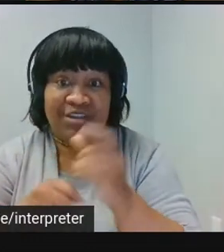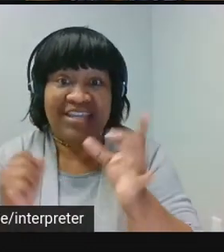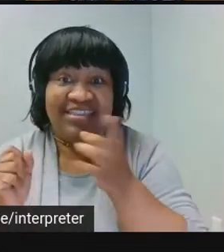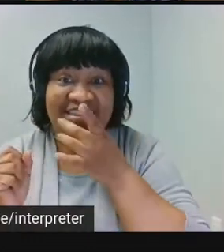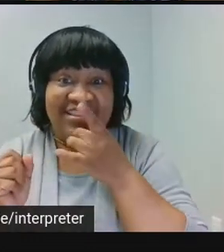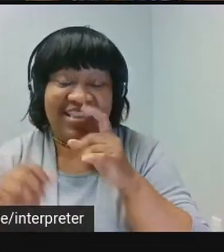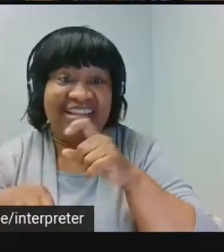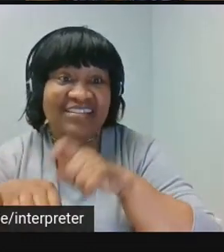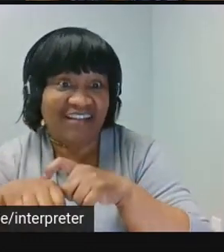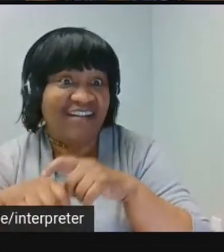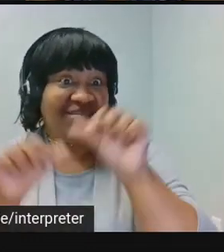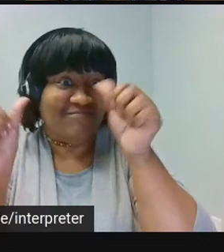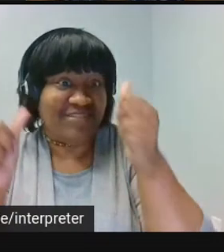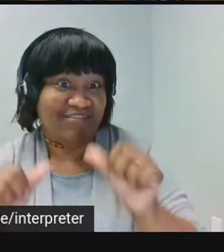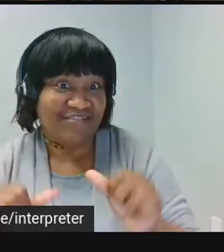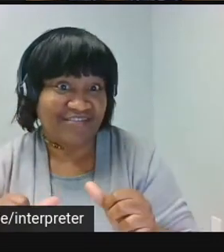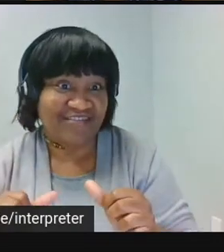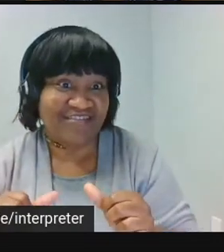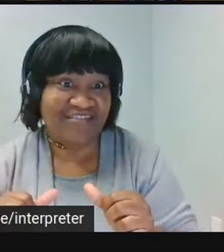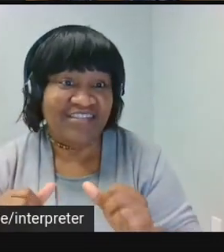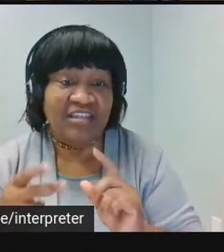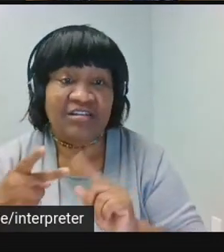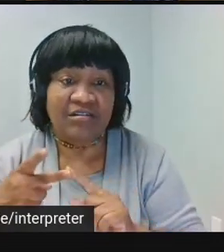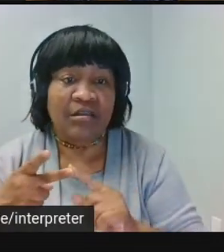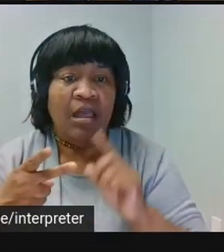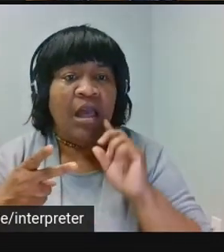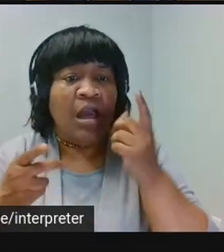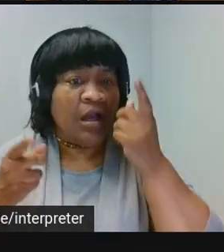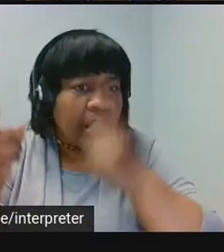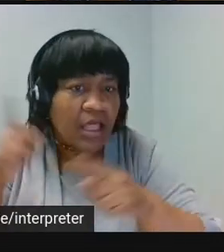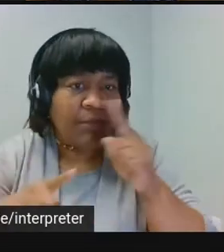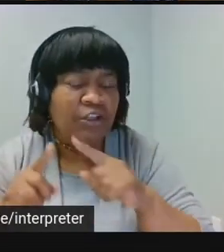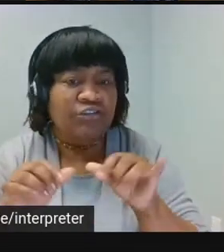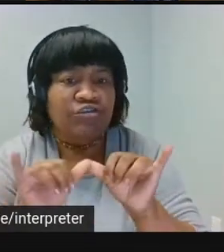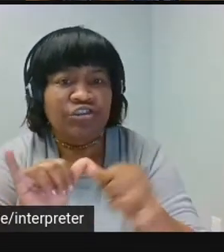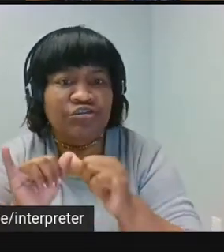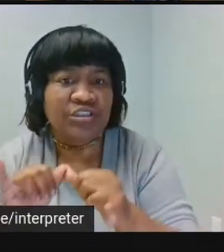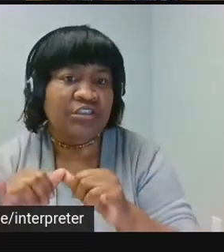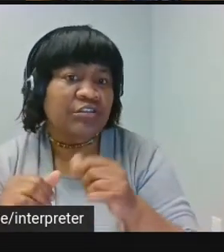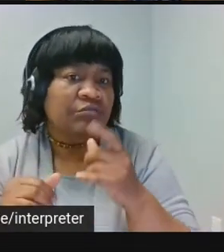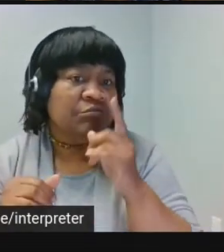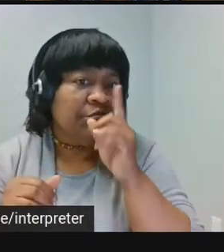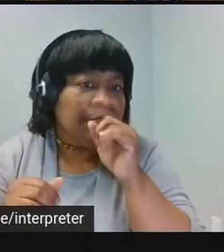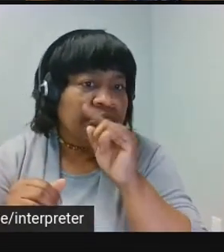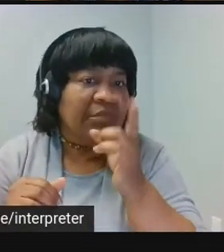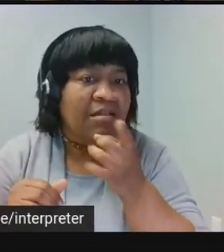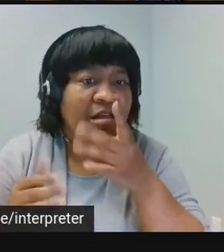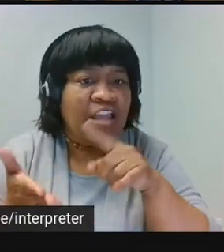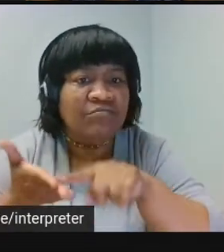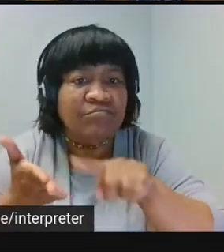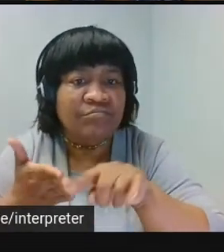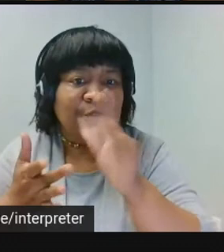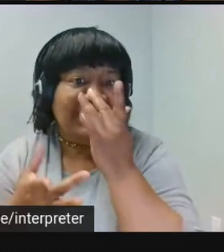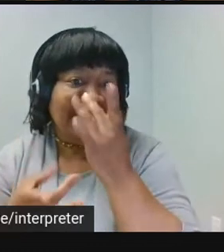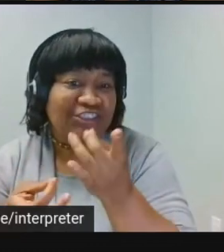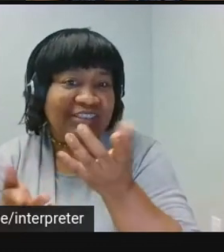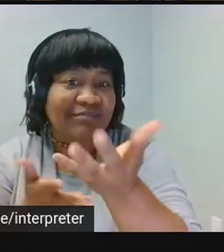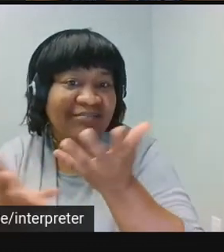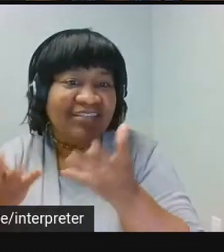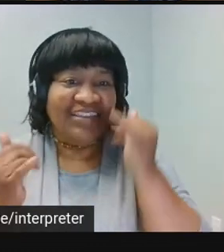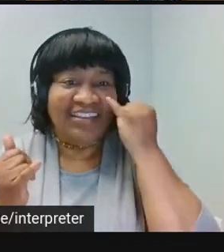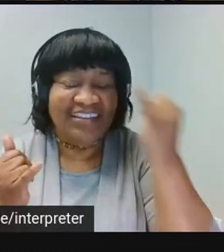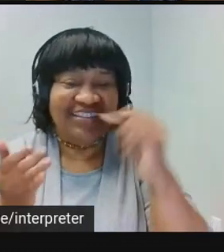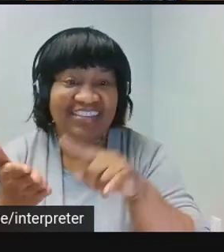light time-based sculptures. Two, collaborators in engineering and or artificial light research interested in exchanging their